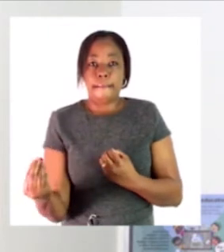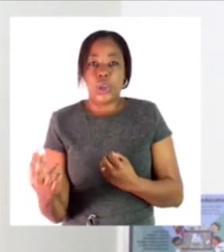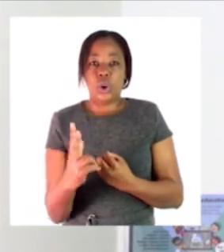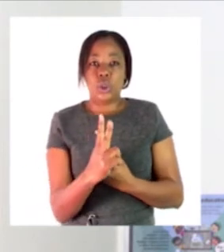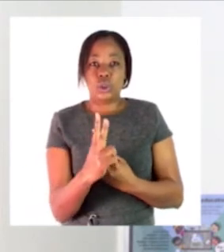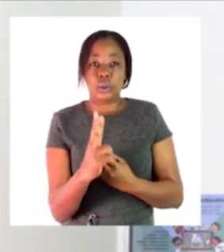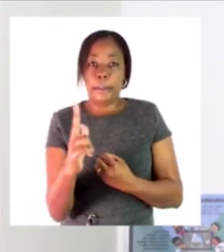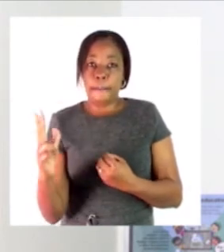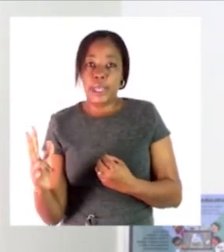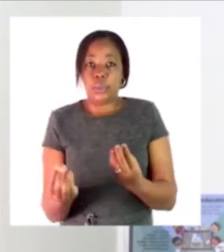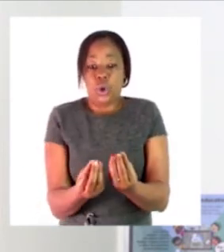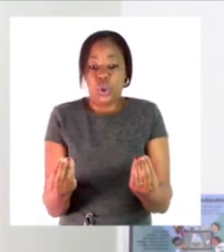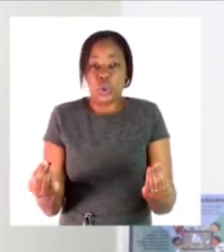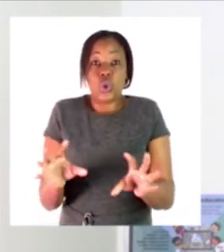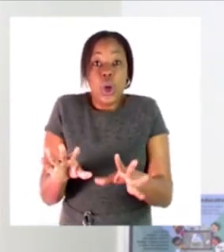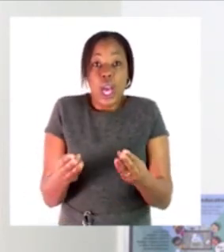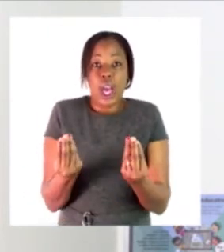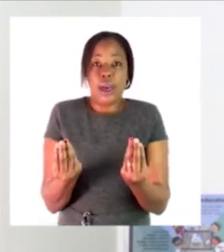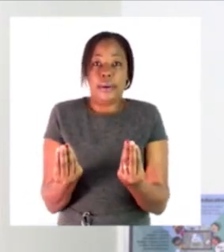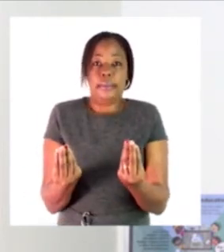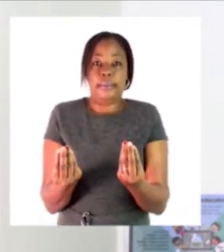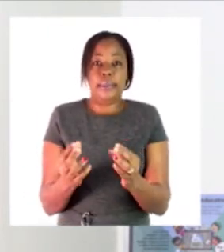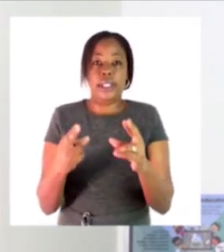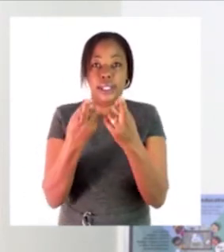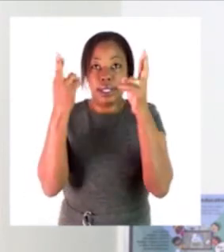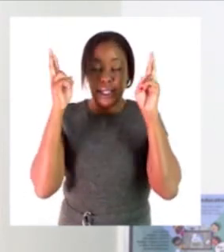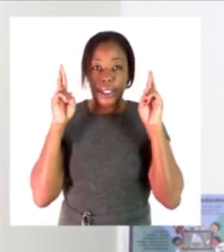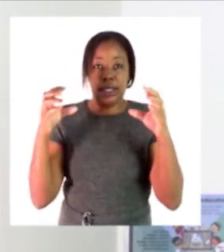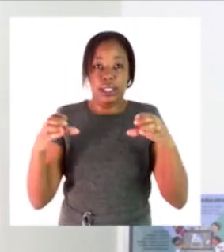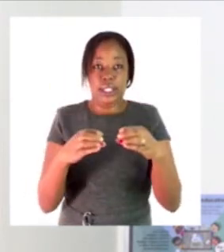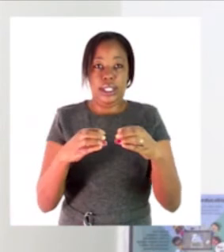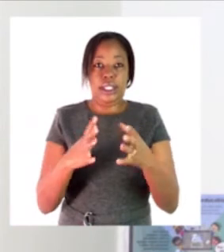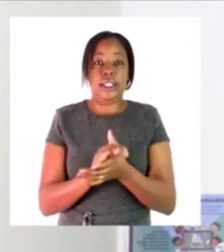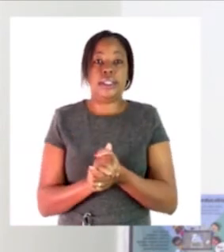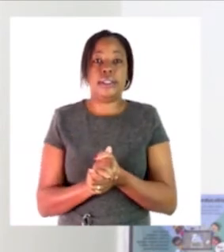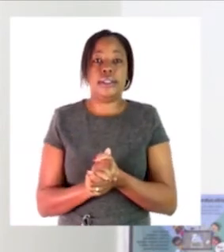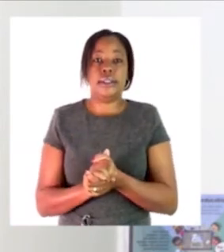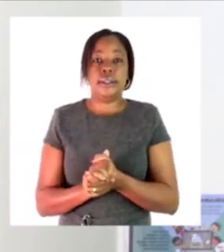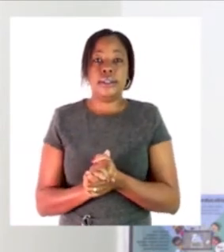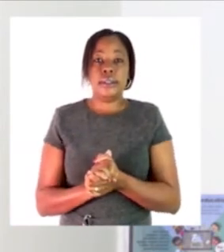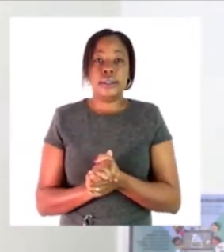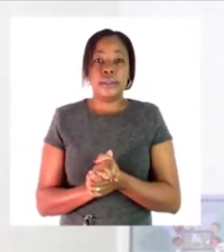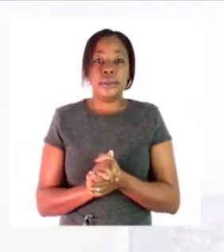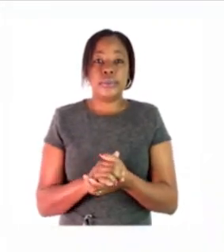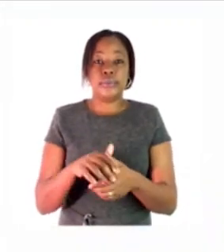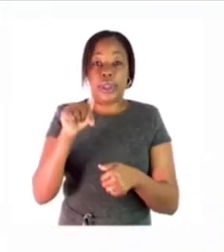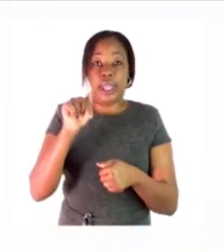it can have that is the capacity so on page five we are looking at the glasses